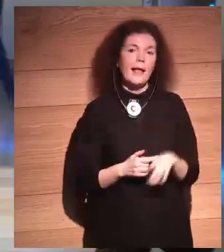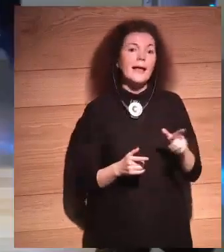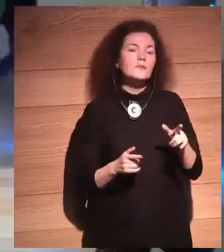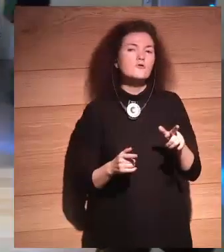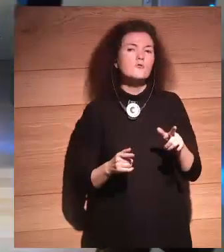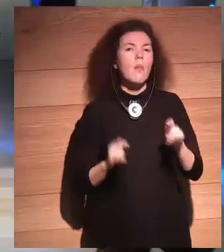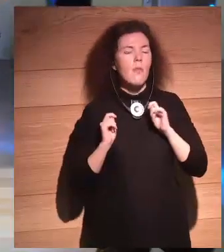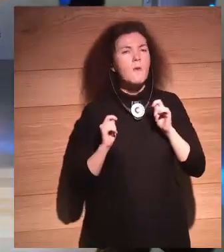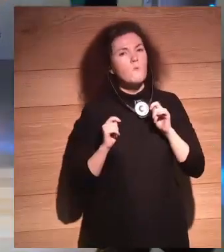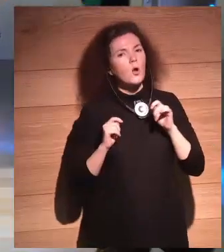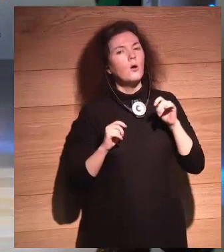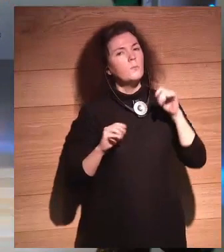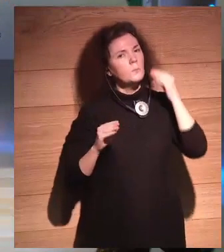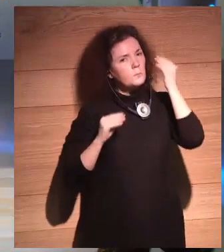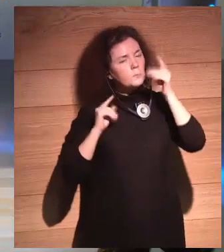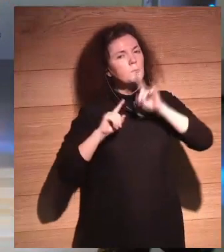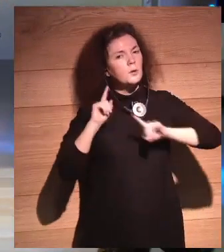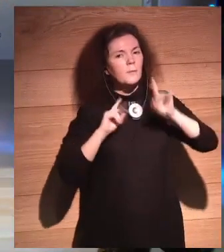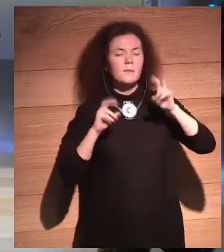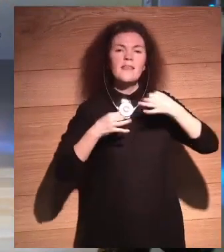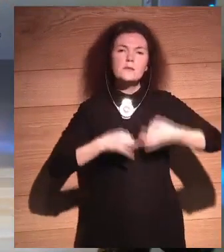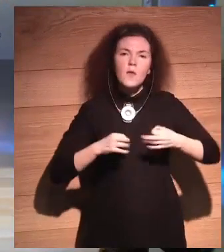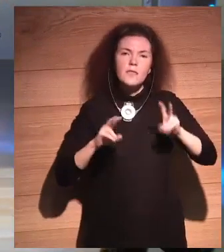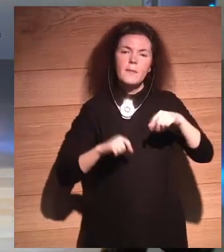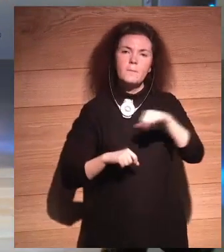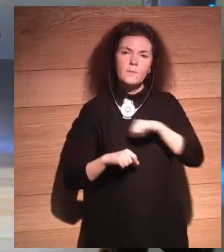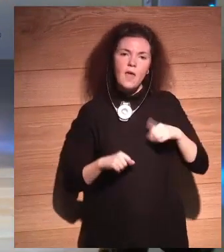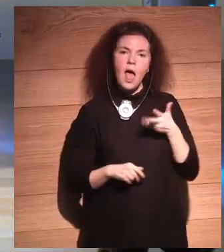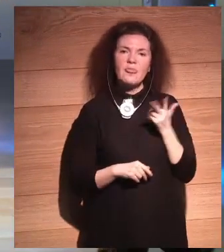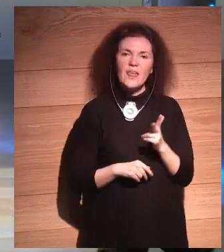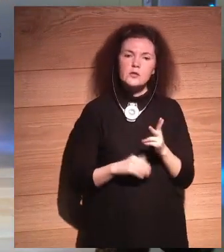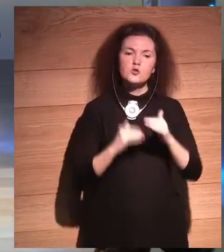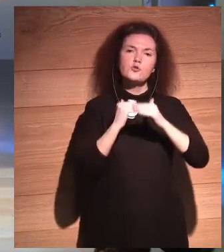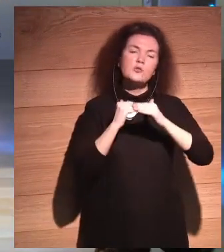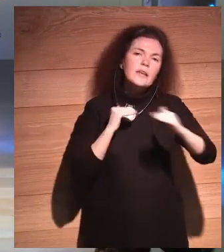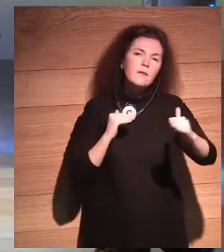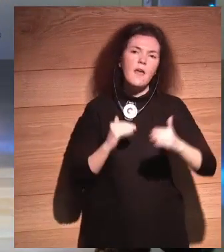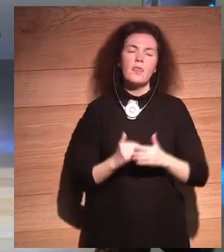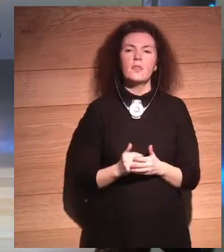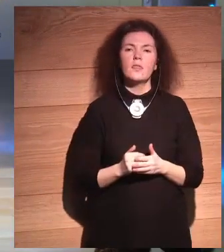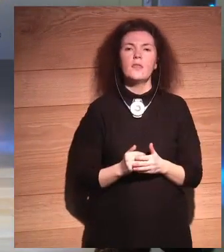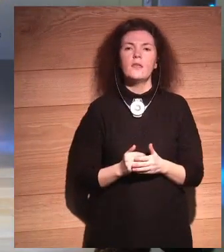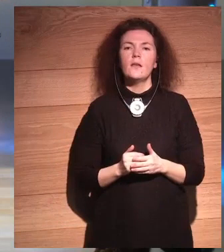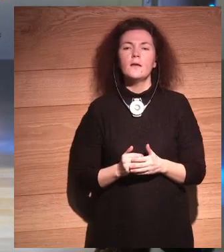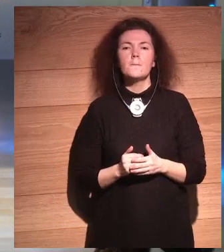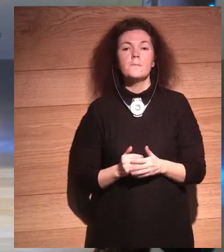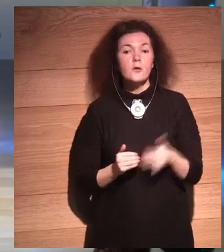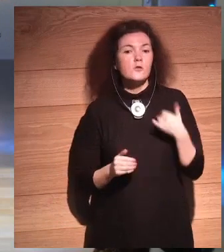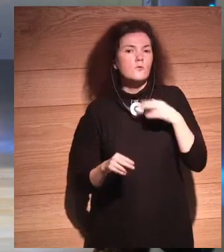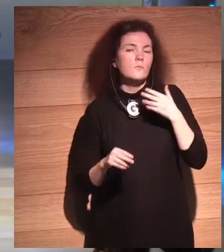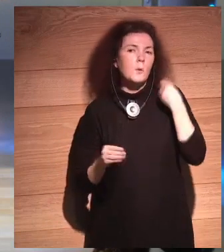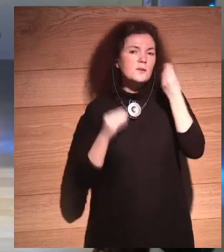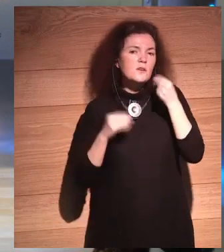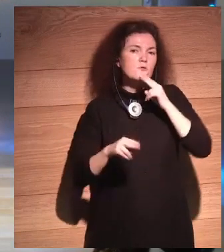Security. Privacy. Rights. Sustainability. You know, I call these minor questions because when you have